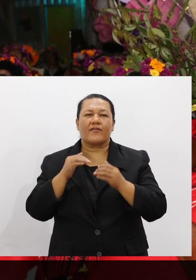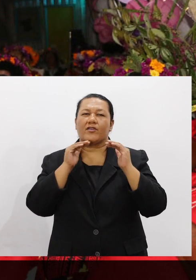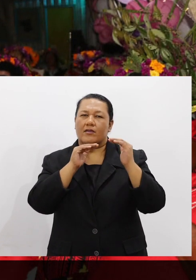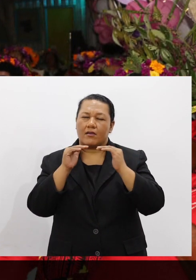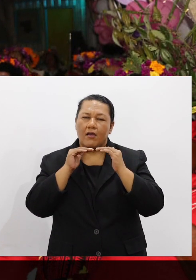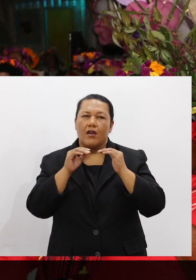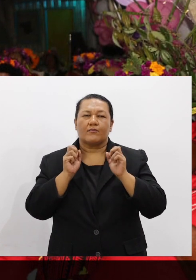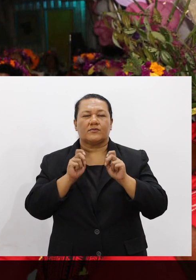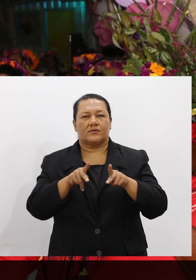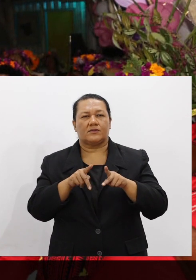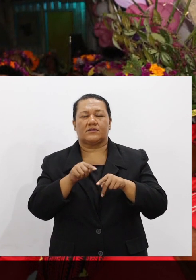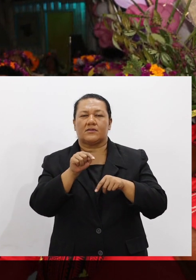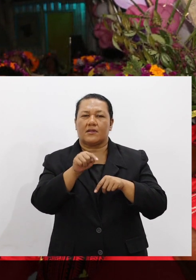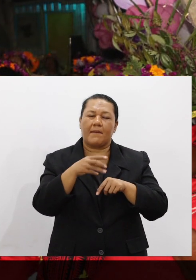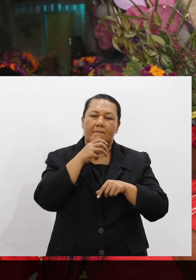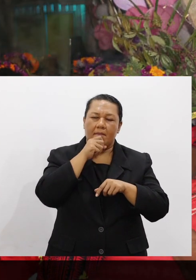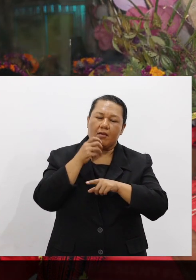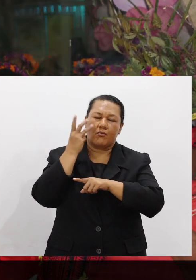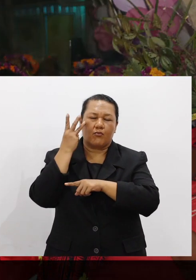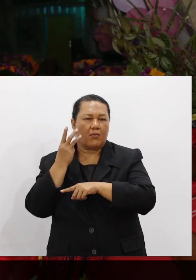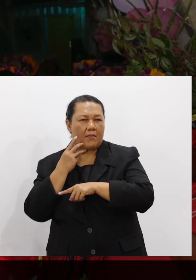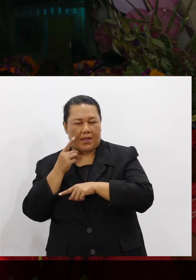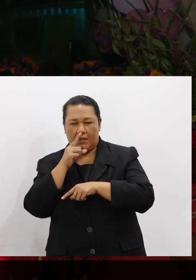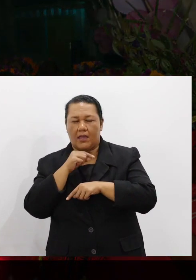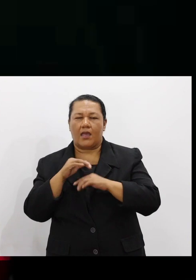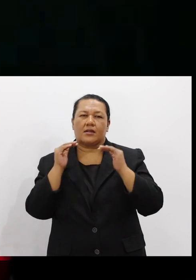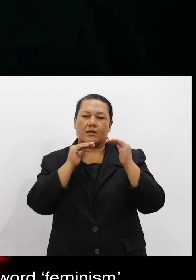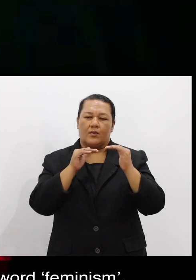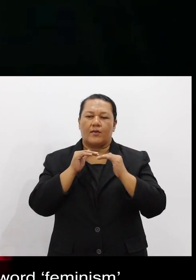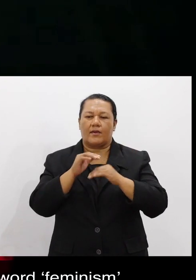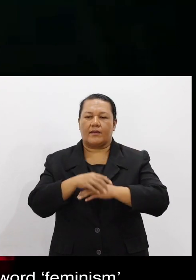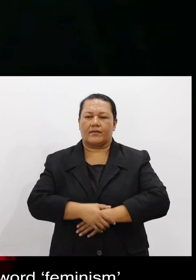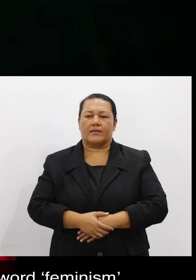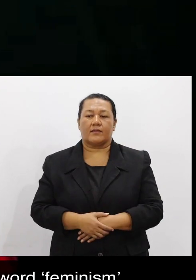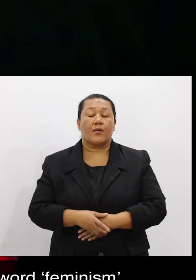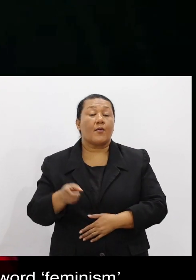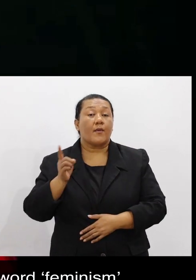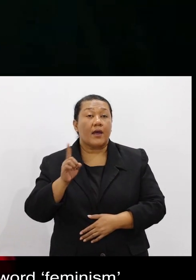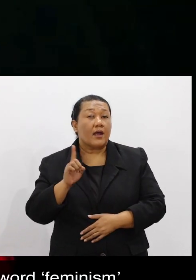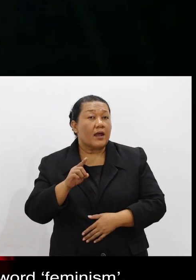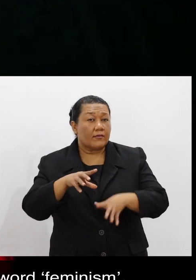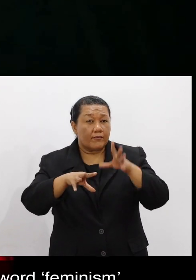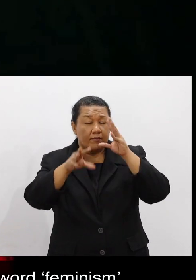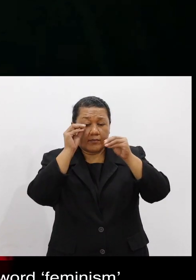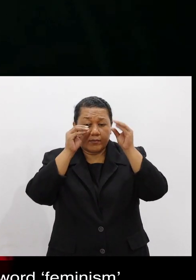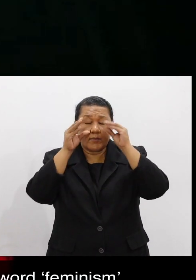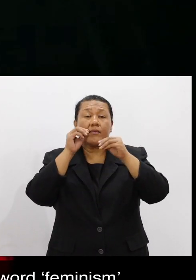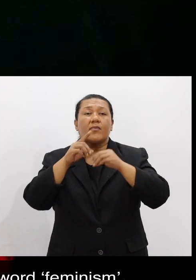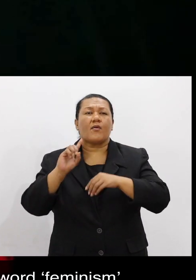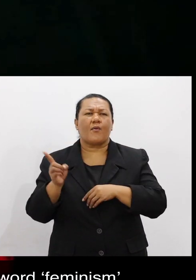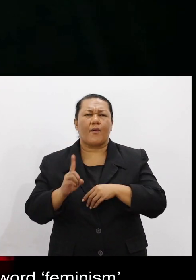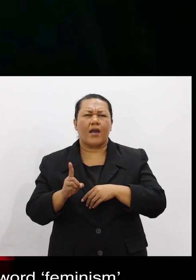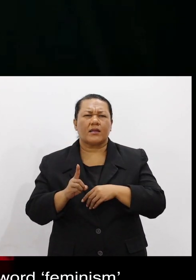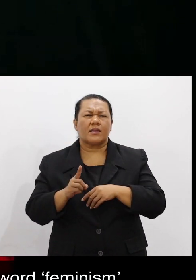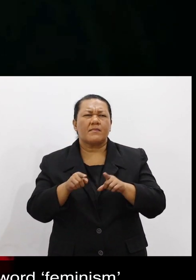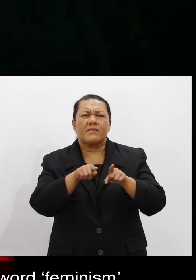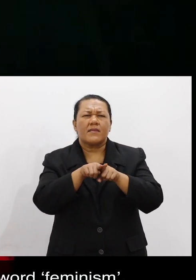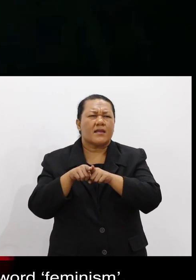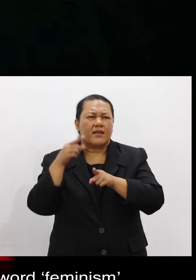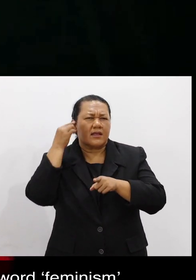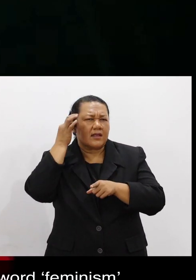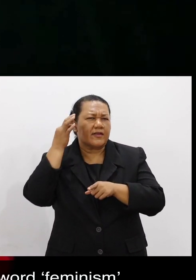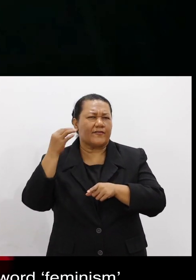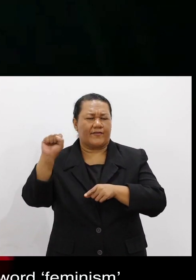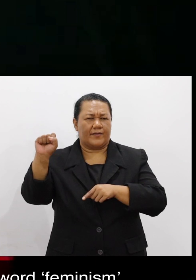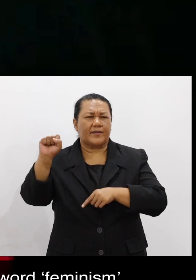for equal opportunity in the male-dominion areas. The very important thing that I have learned is the definition